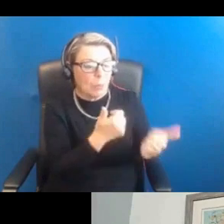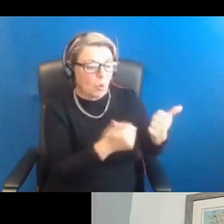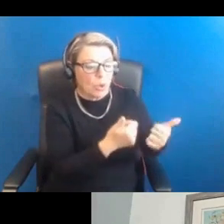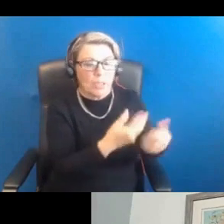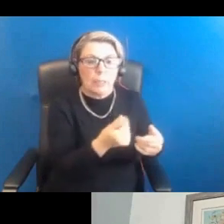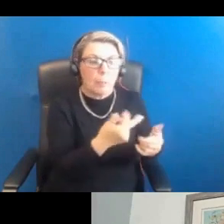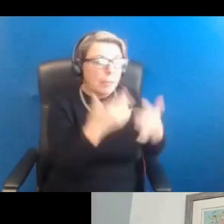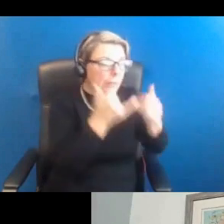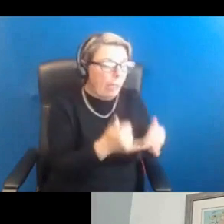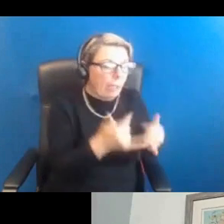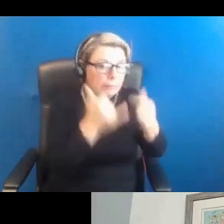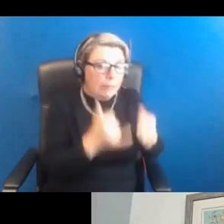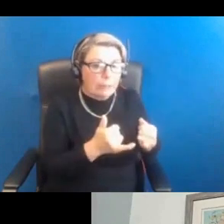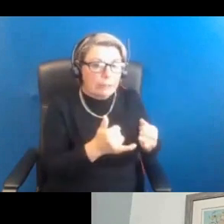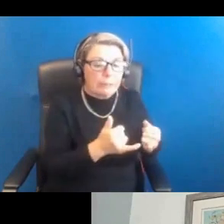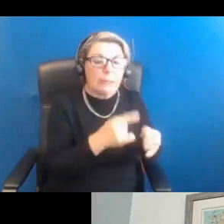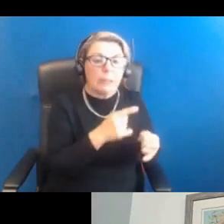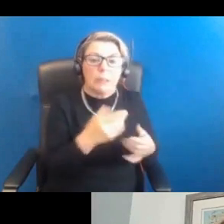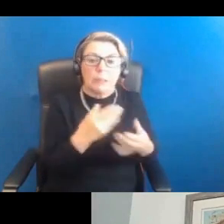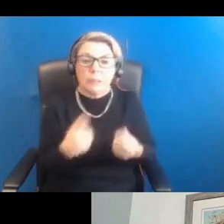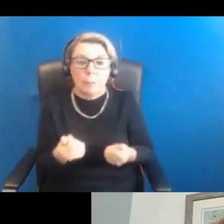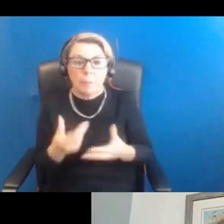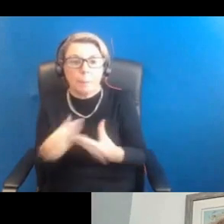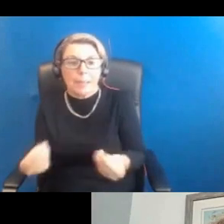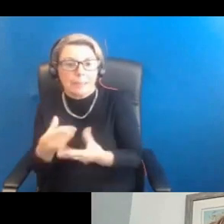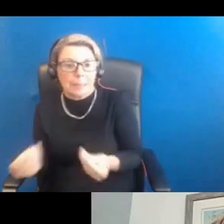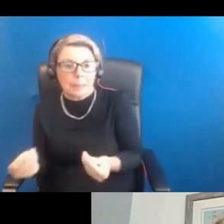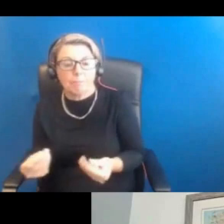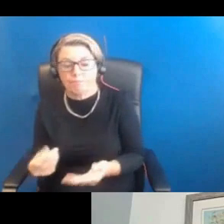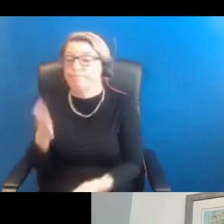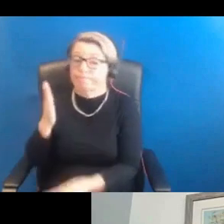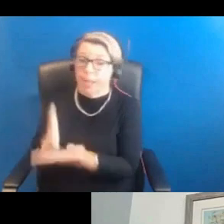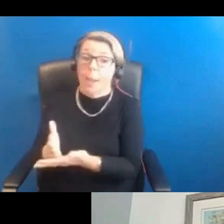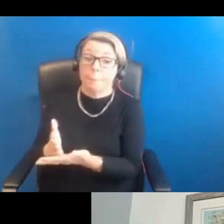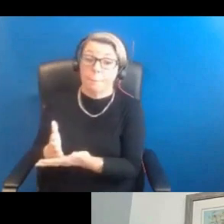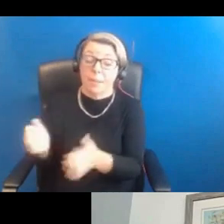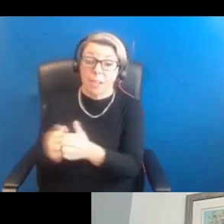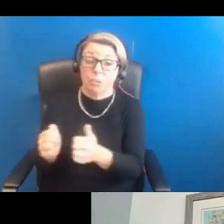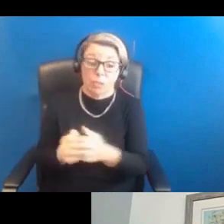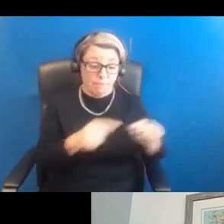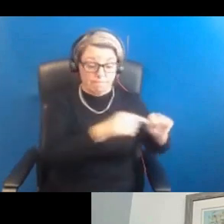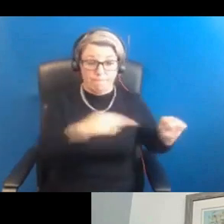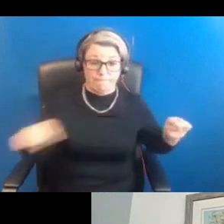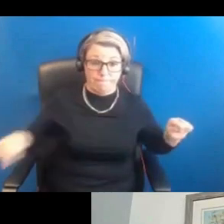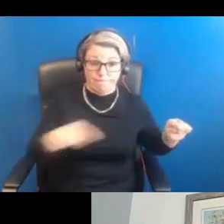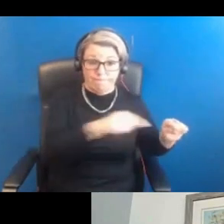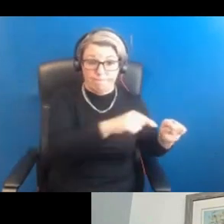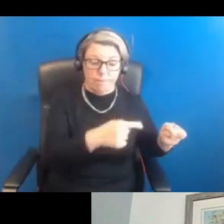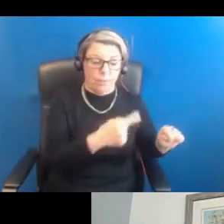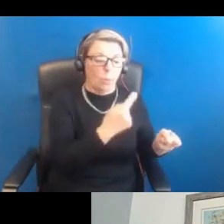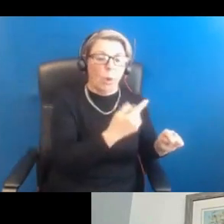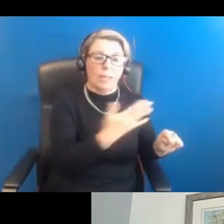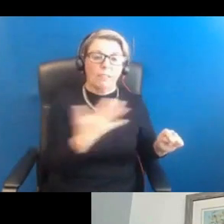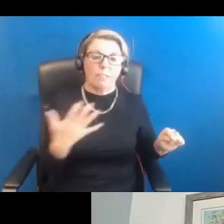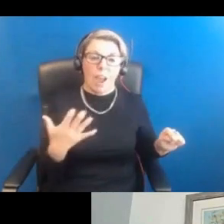all of them. Well, think that there's definitely a spectrum, and I think that probably one in five women are on that spectrum, but you can